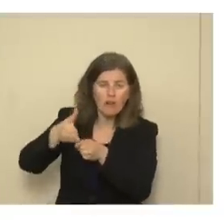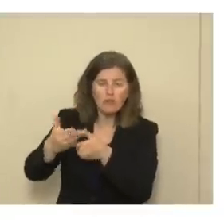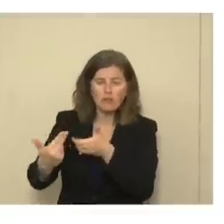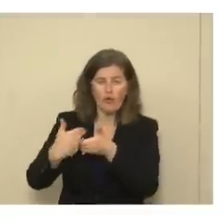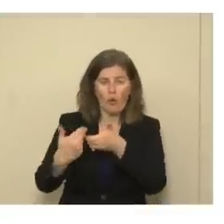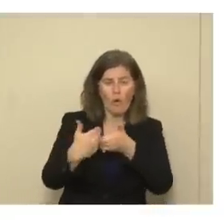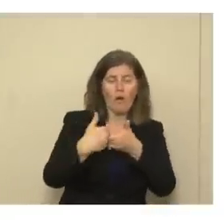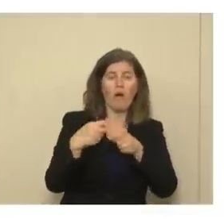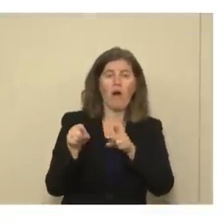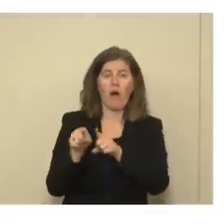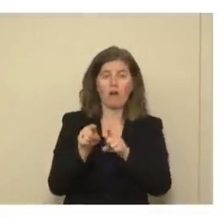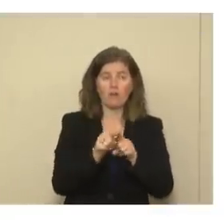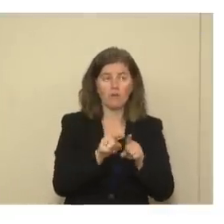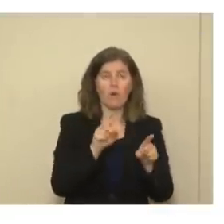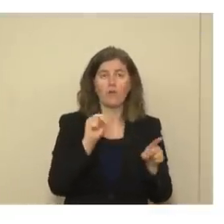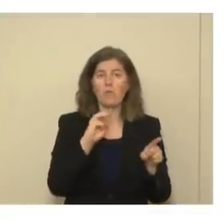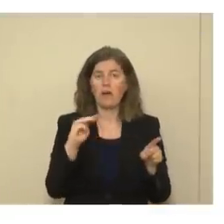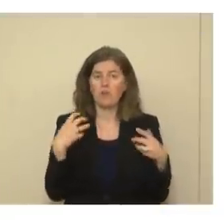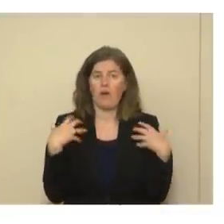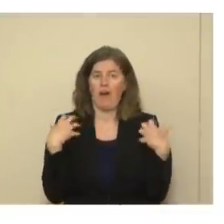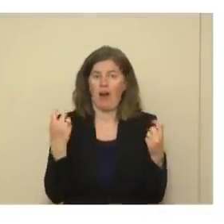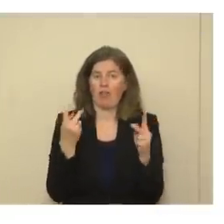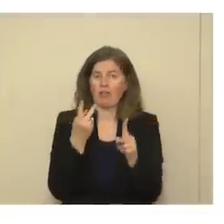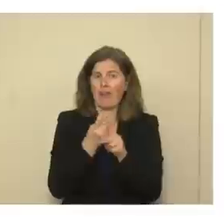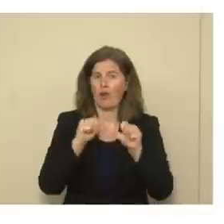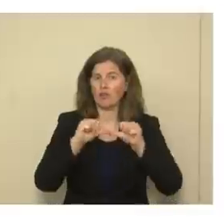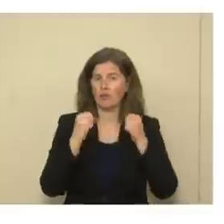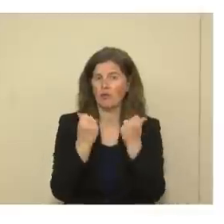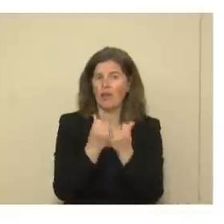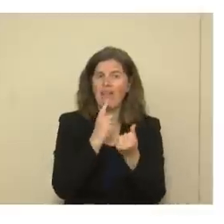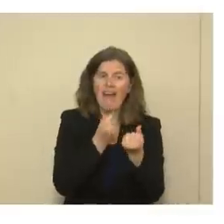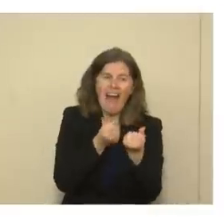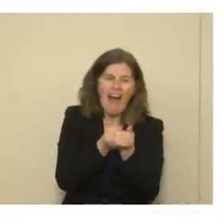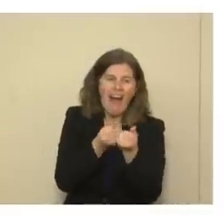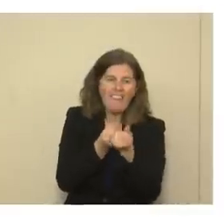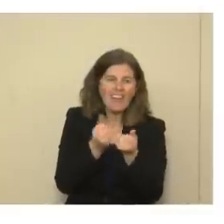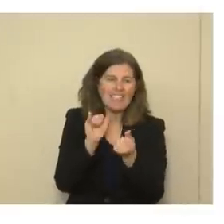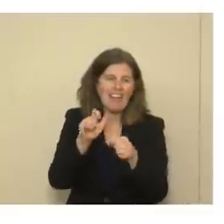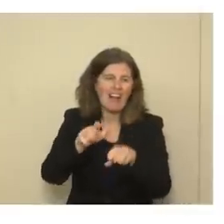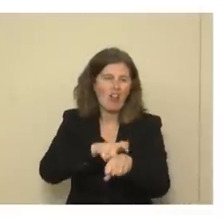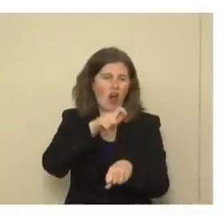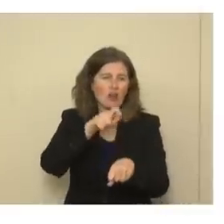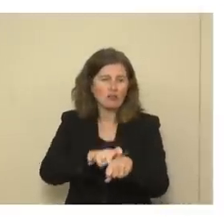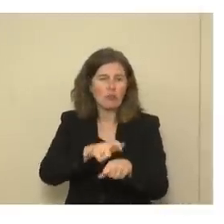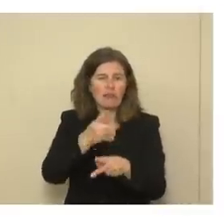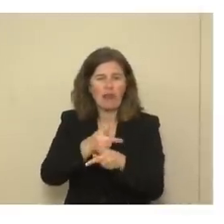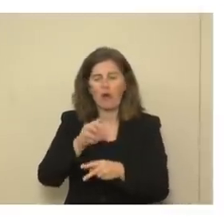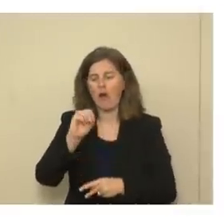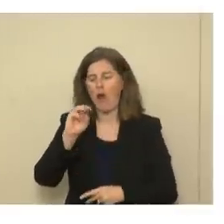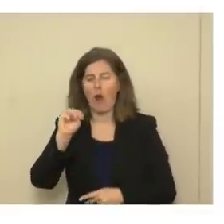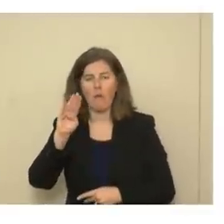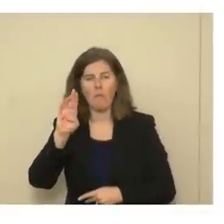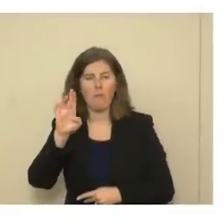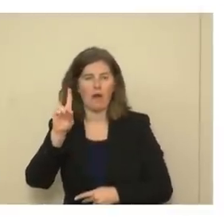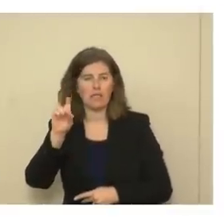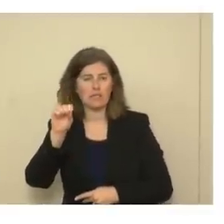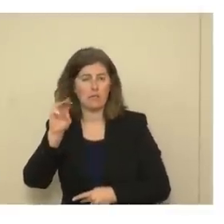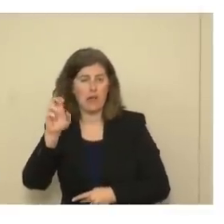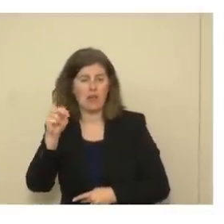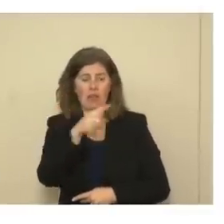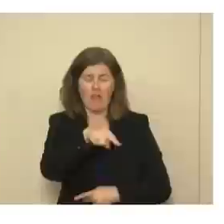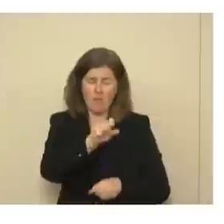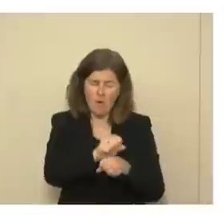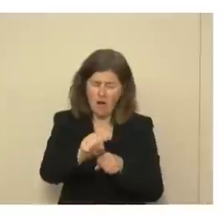there, but also the New Mexico Health Care Association and advocates such as the long-term care ombudsman. They've all been working on this